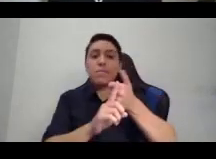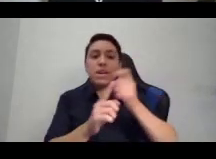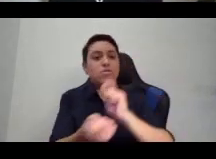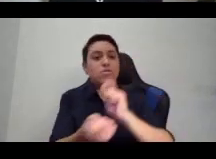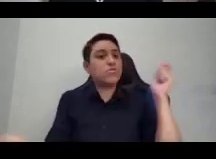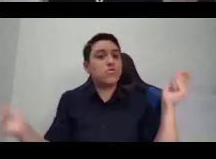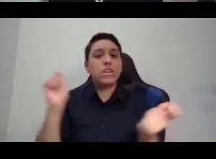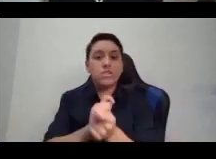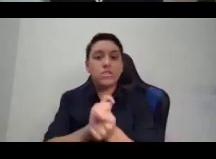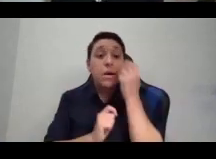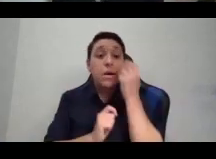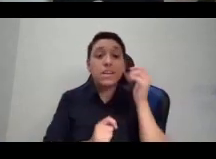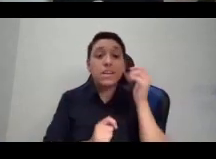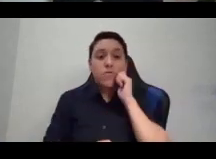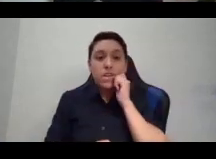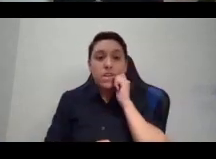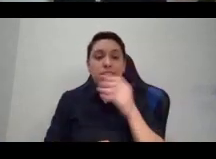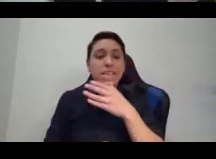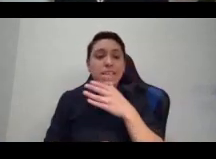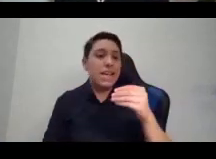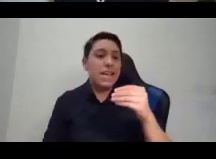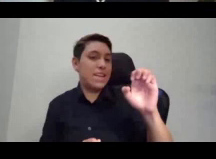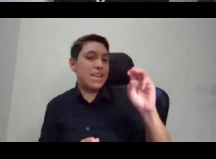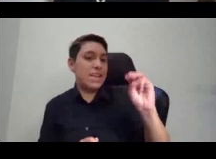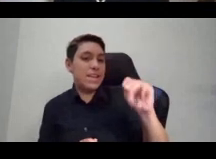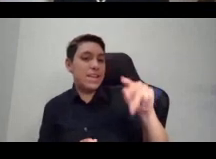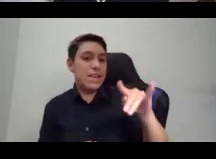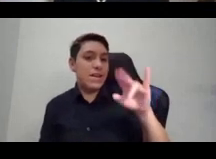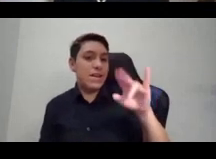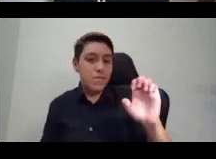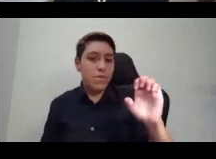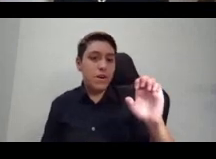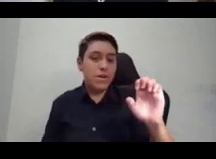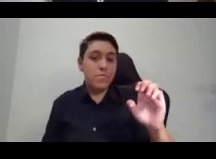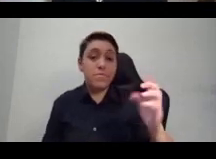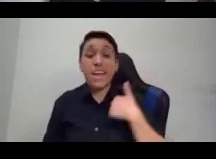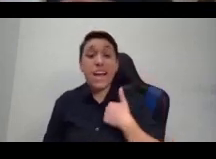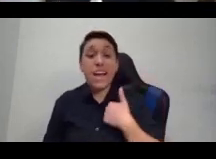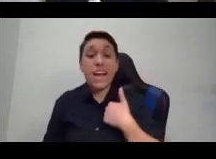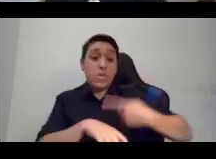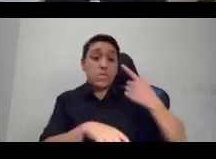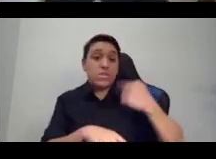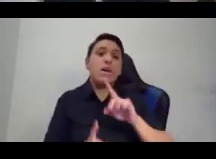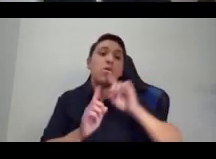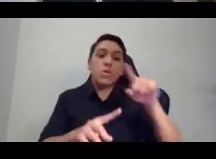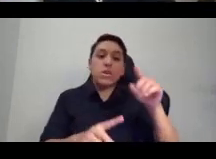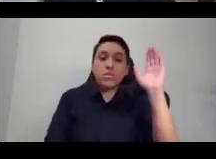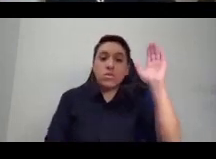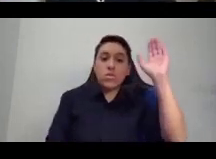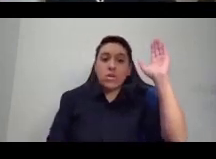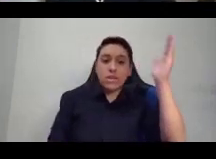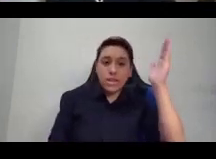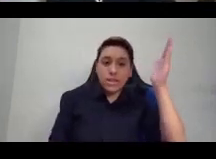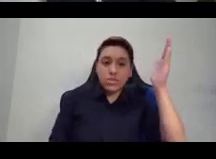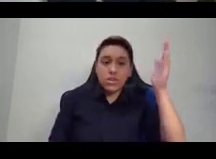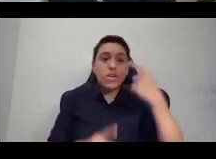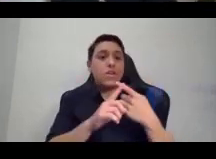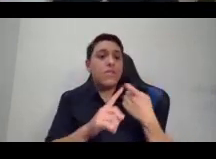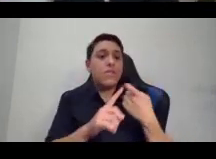race and empire. I once went to a lecture by a Nigerian feminist.